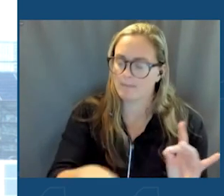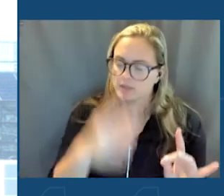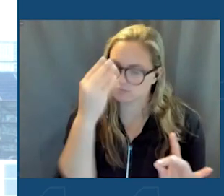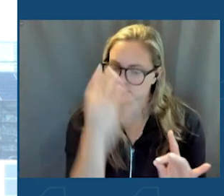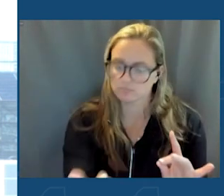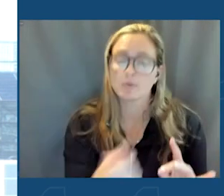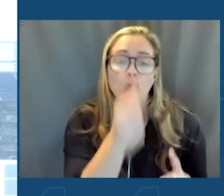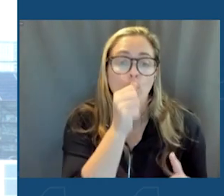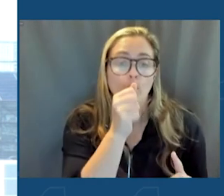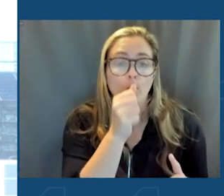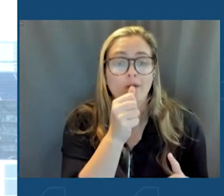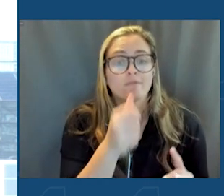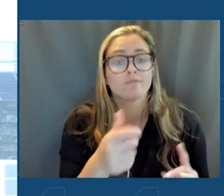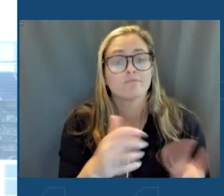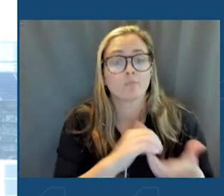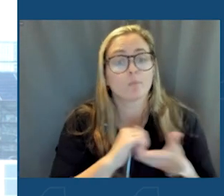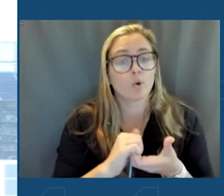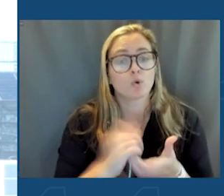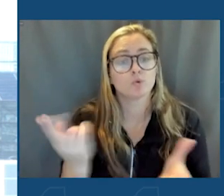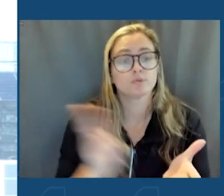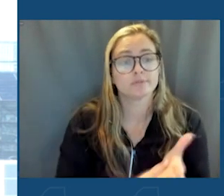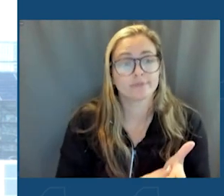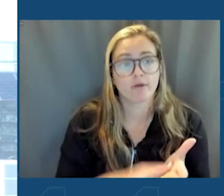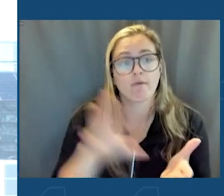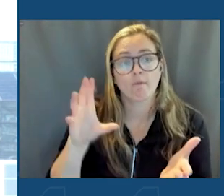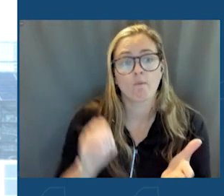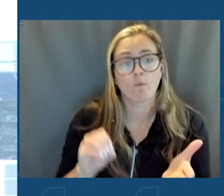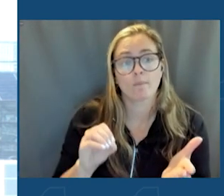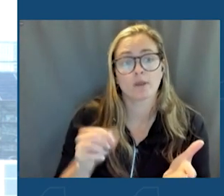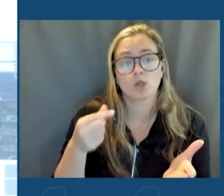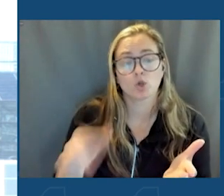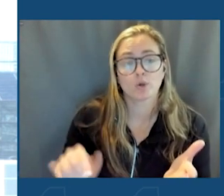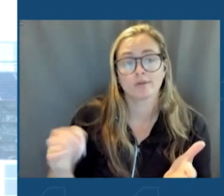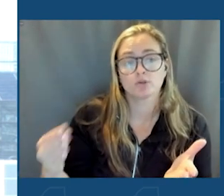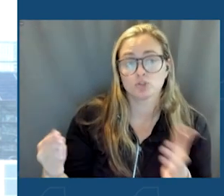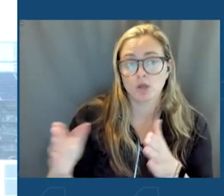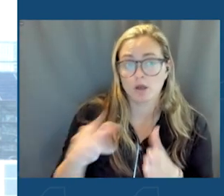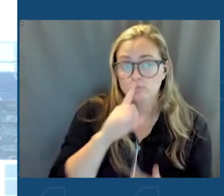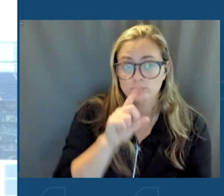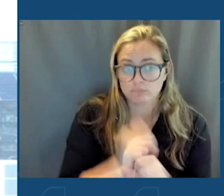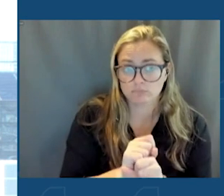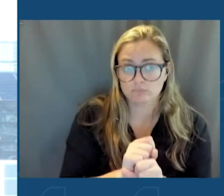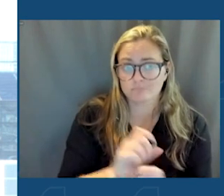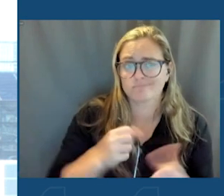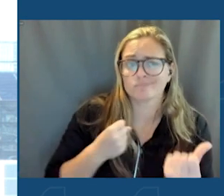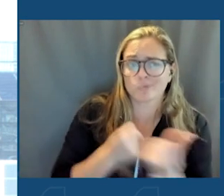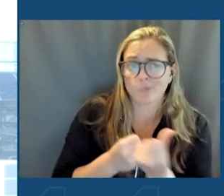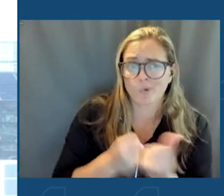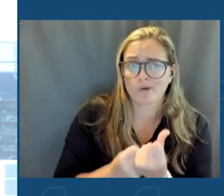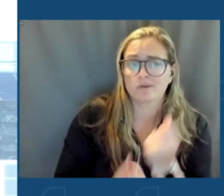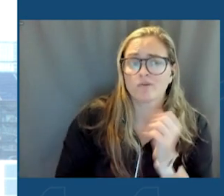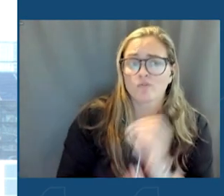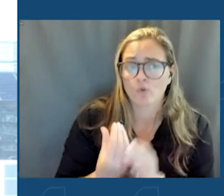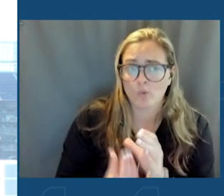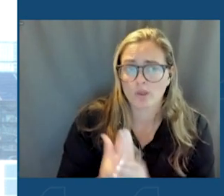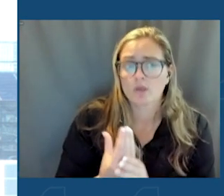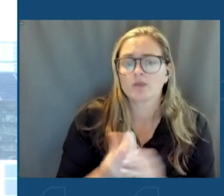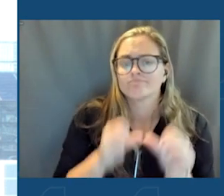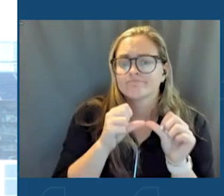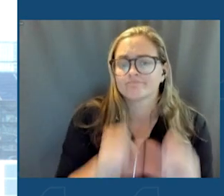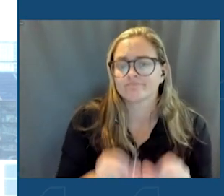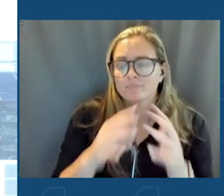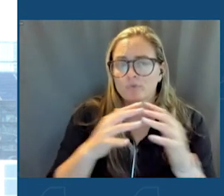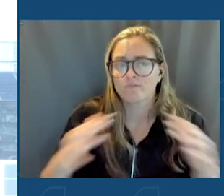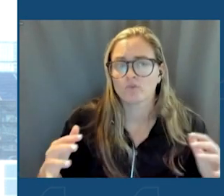sector partners who signed our corporate green jobs pledge in support of growing and sustaining a diverse, inclusive